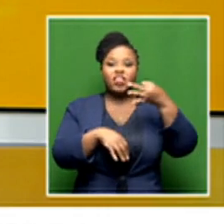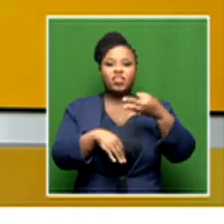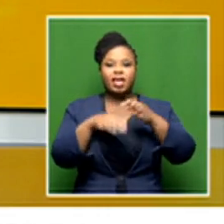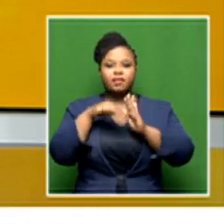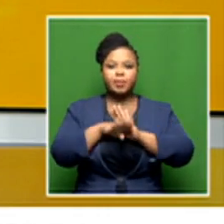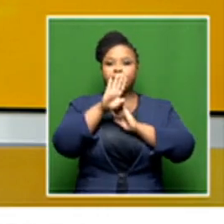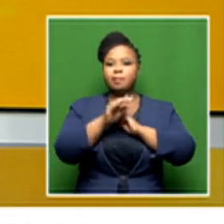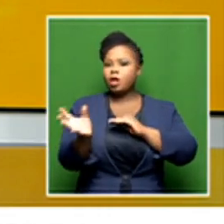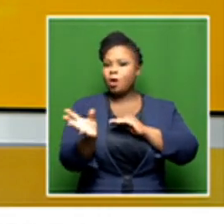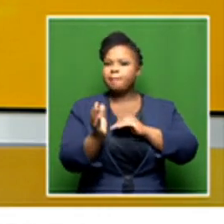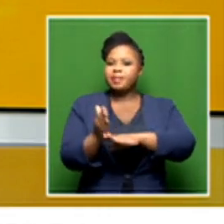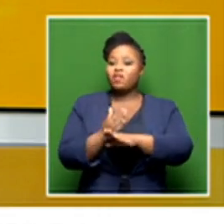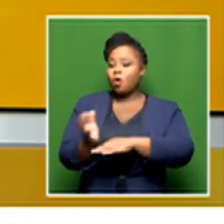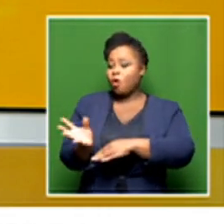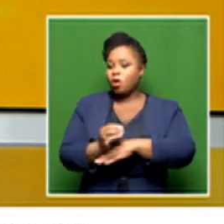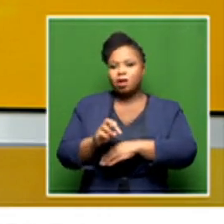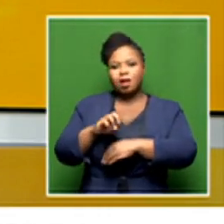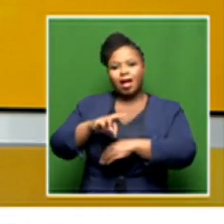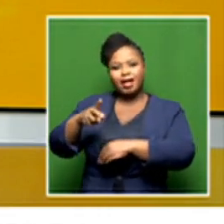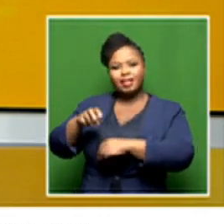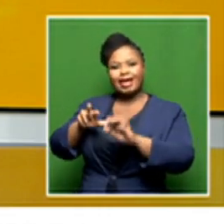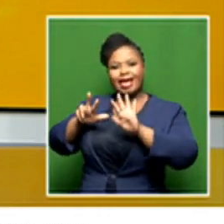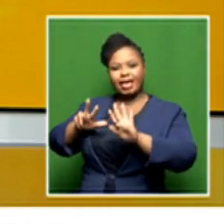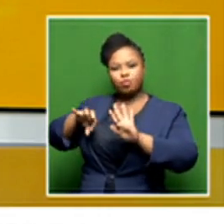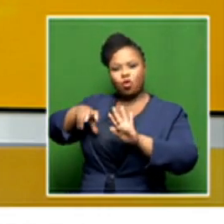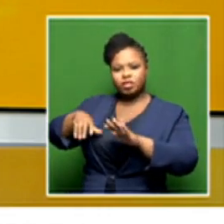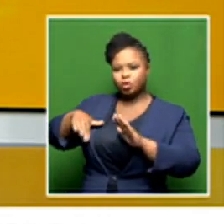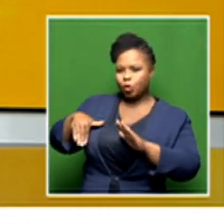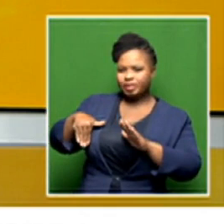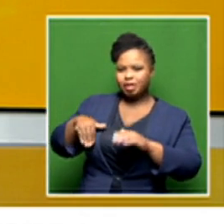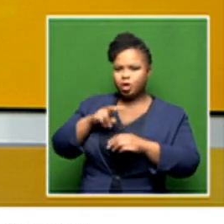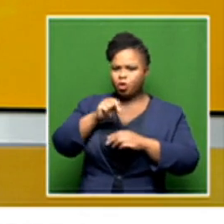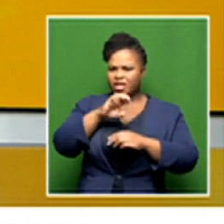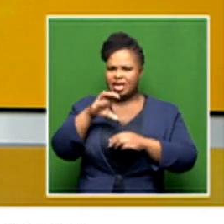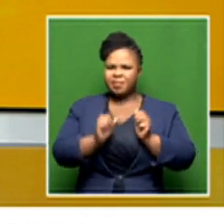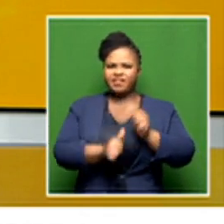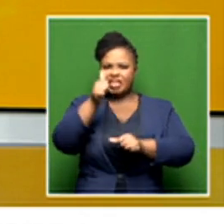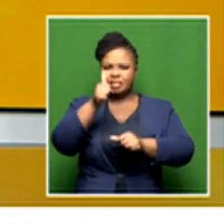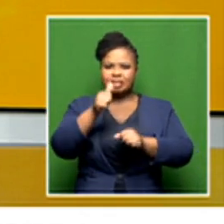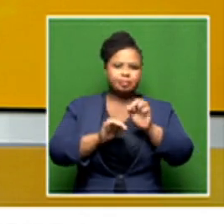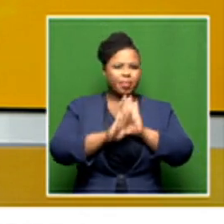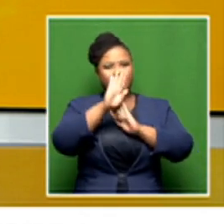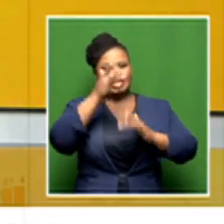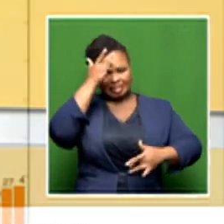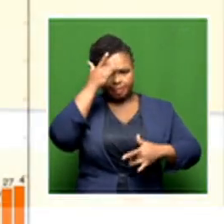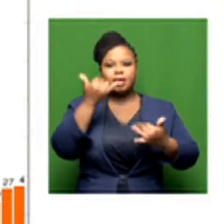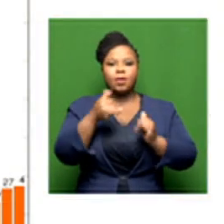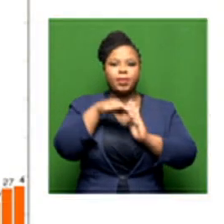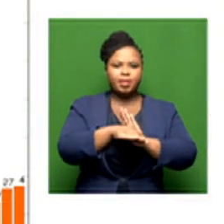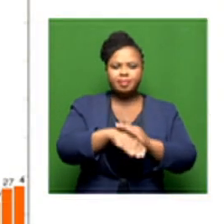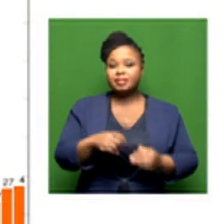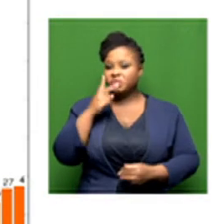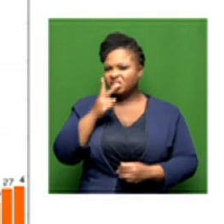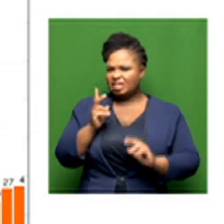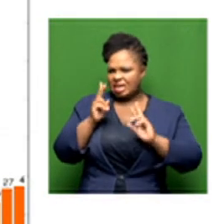before the whole of South Africa enters a third wave officially. Finally, doctor, let's look at the deaths. So only up slightly.